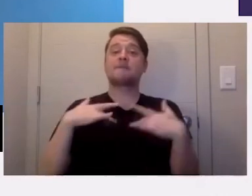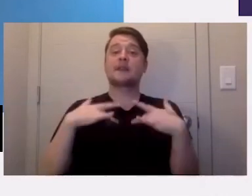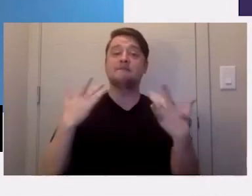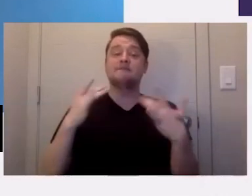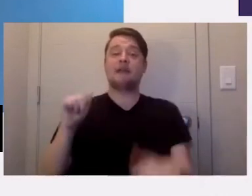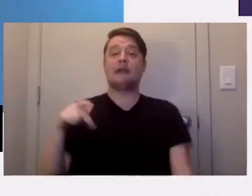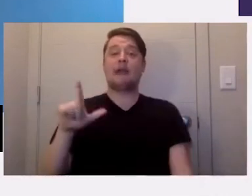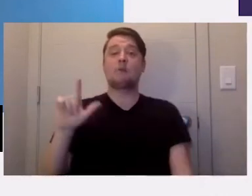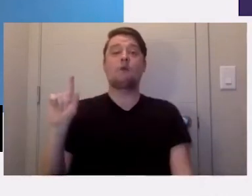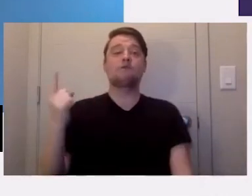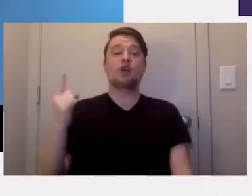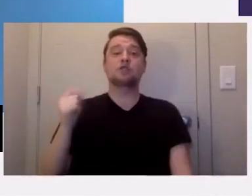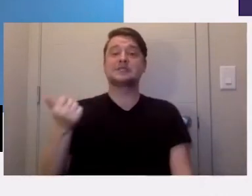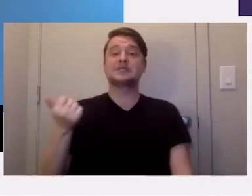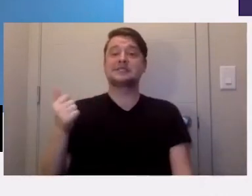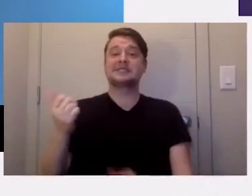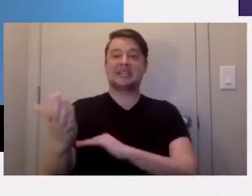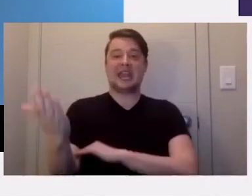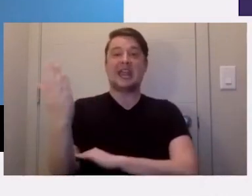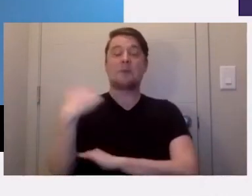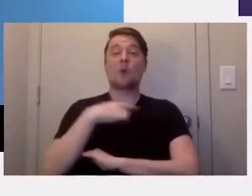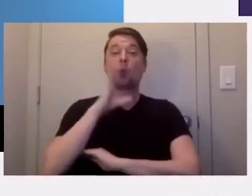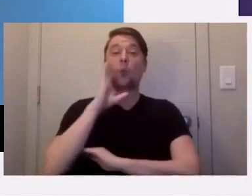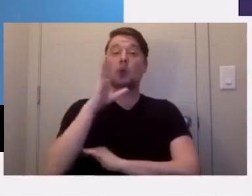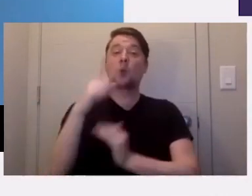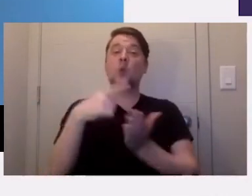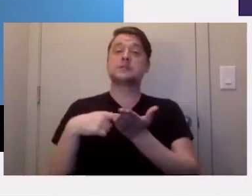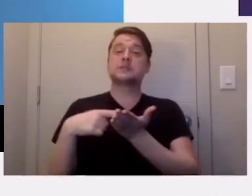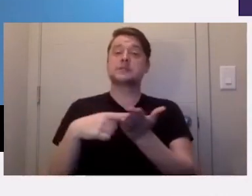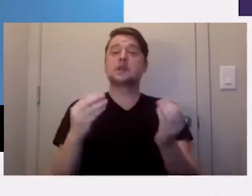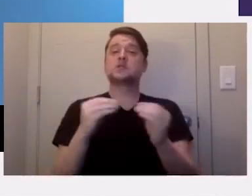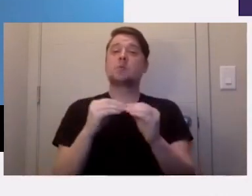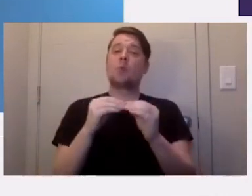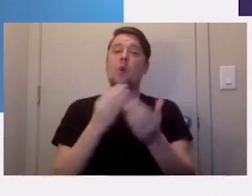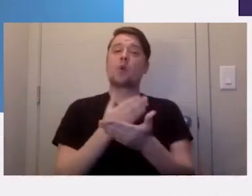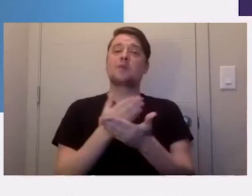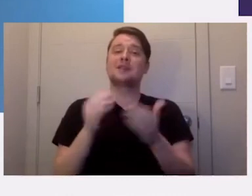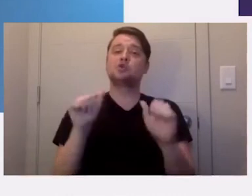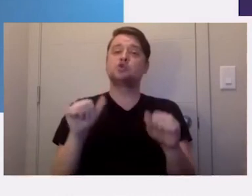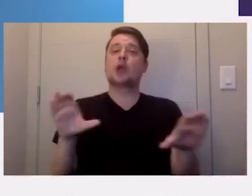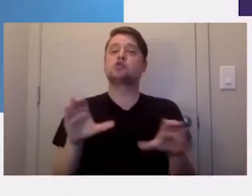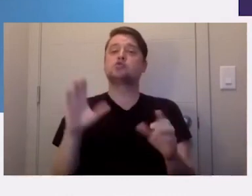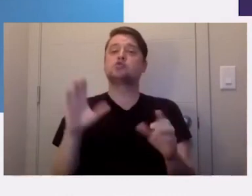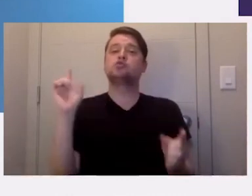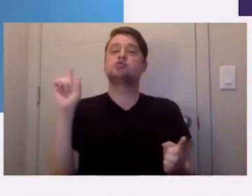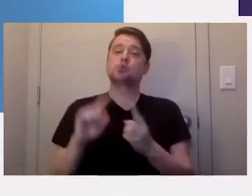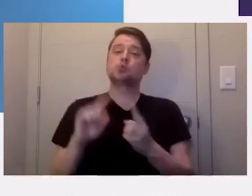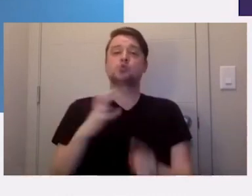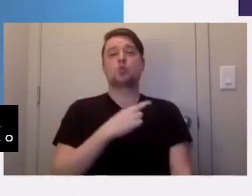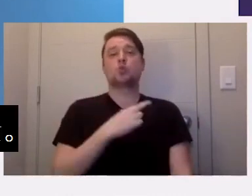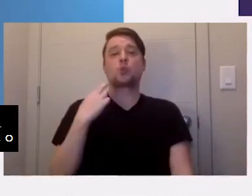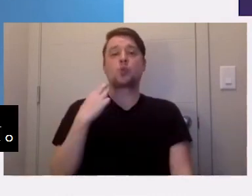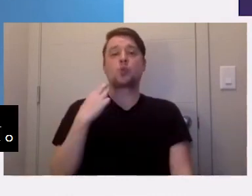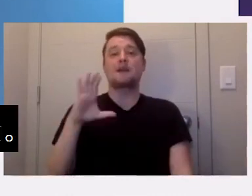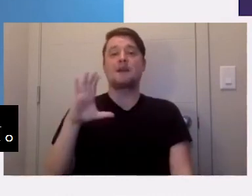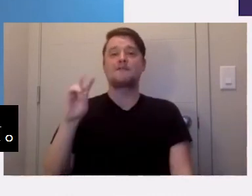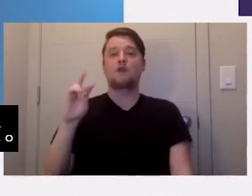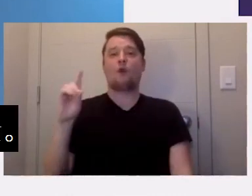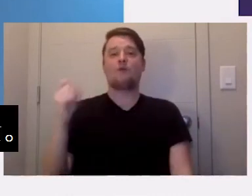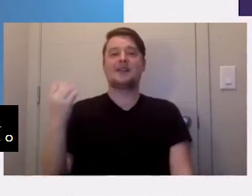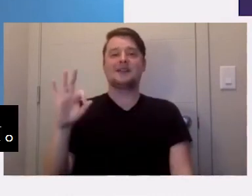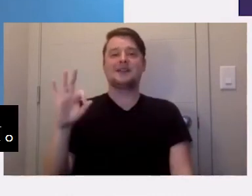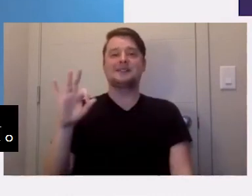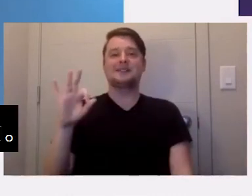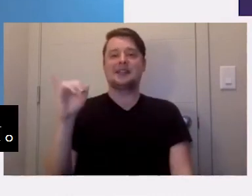April 1st at 10 a.m., where we'll be talking about more things you can do to reduce your risk of COVID-19 infection